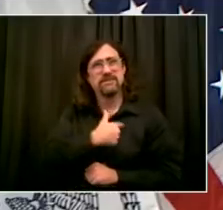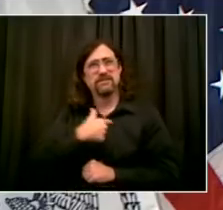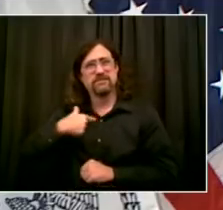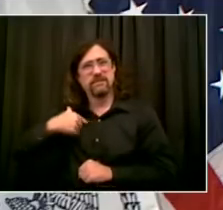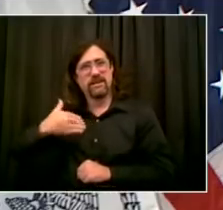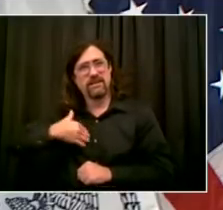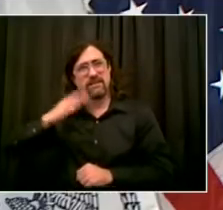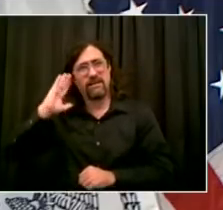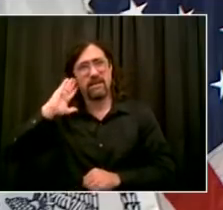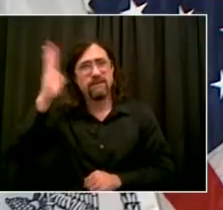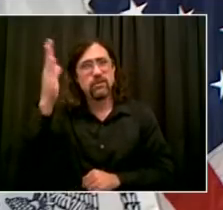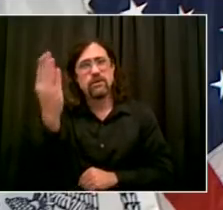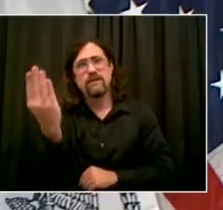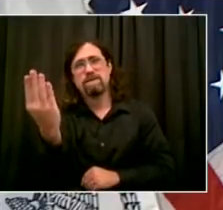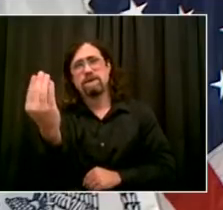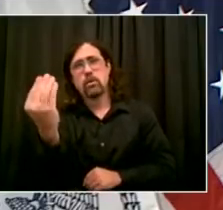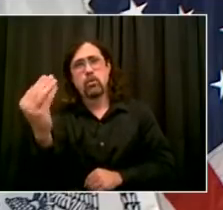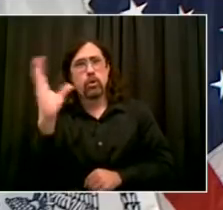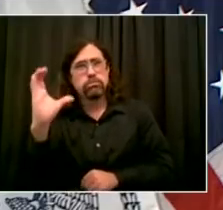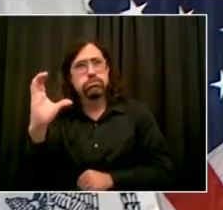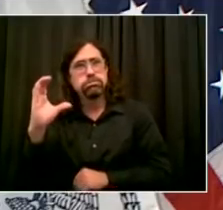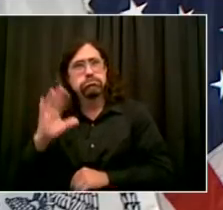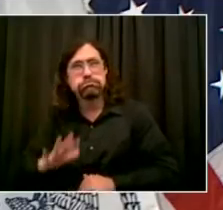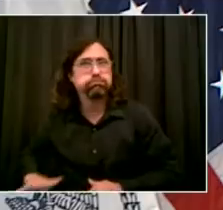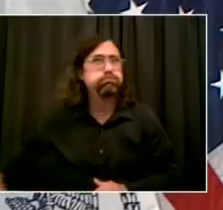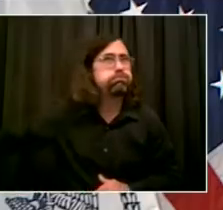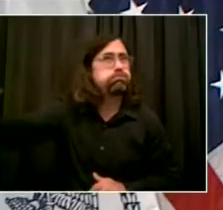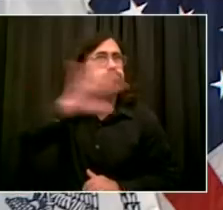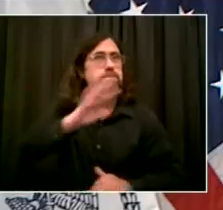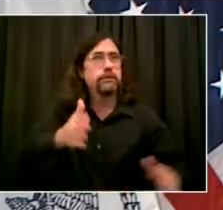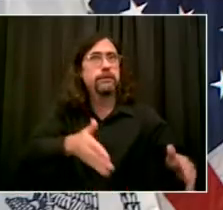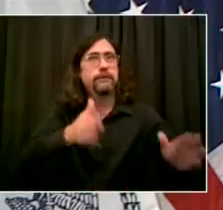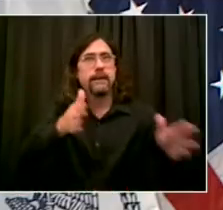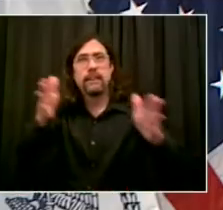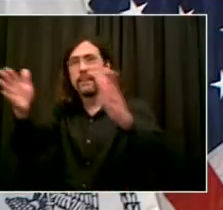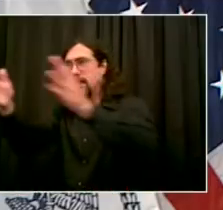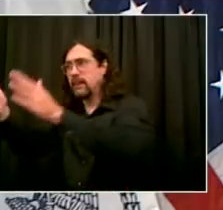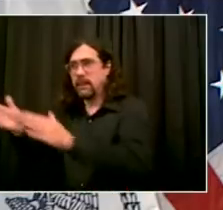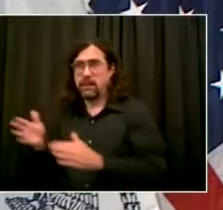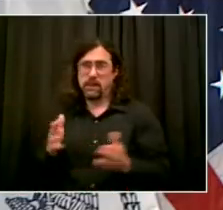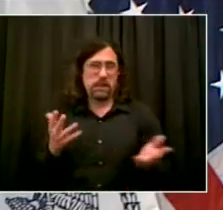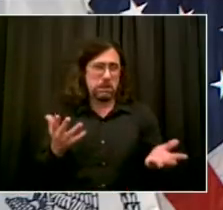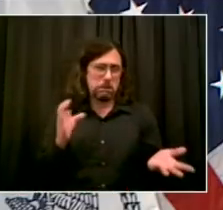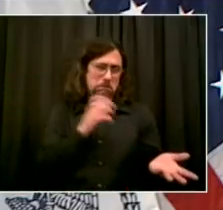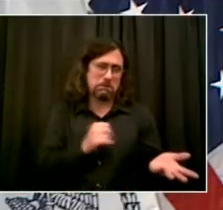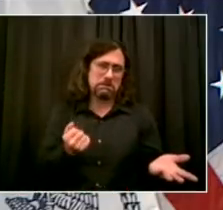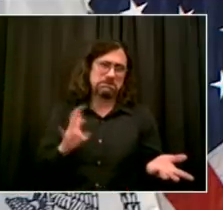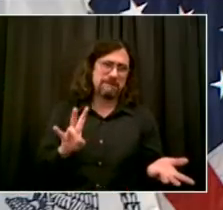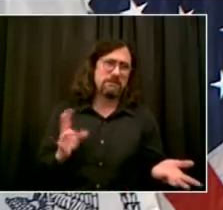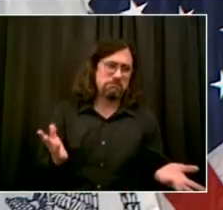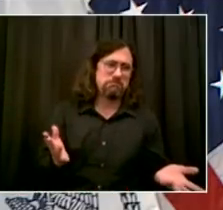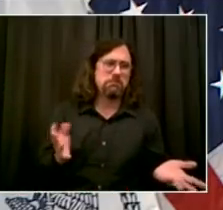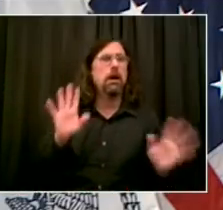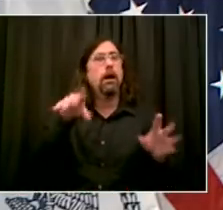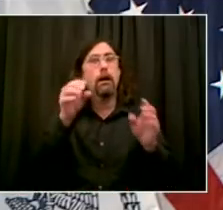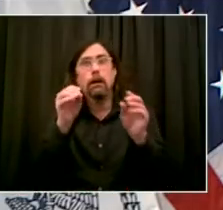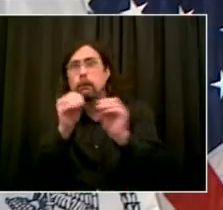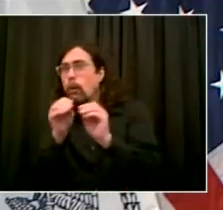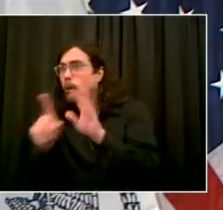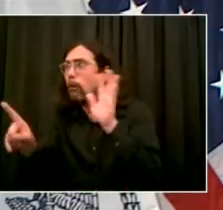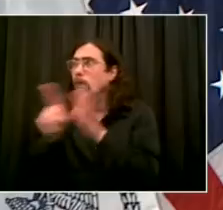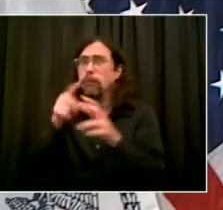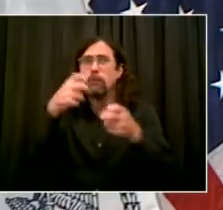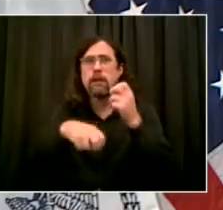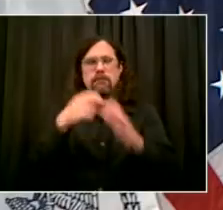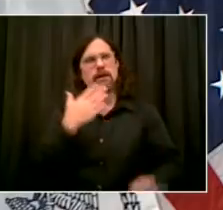All right. Thank you for that, Mr. Mayor. My second question has to do with this letter that was issued by the Partnership for New